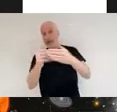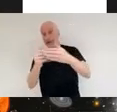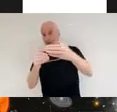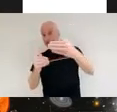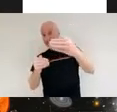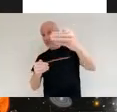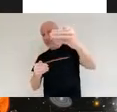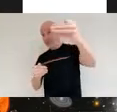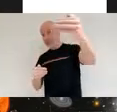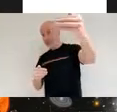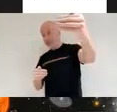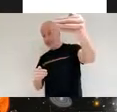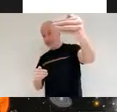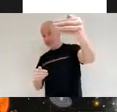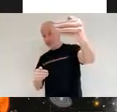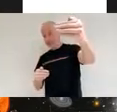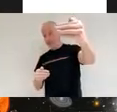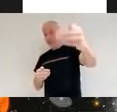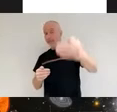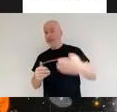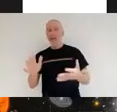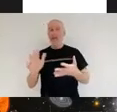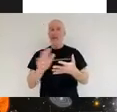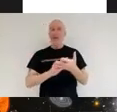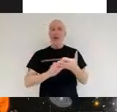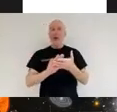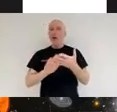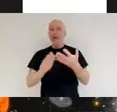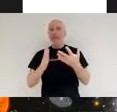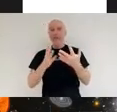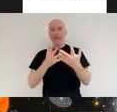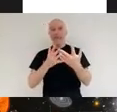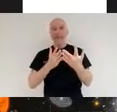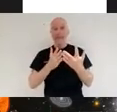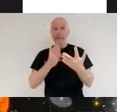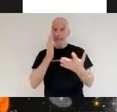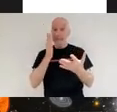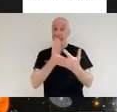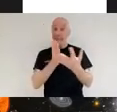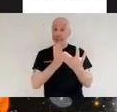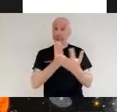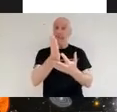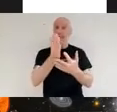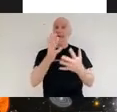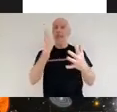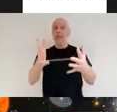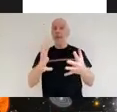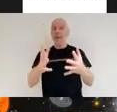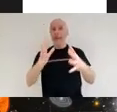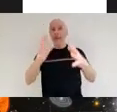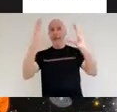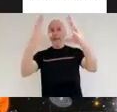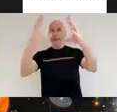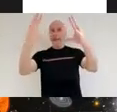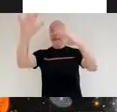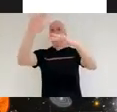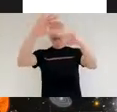from us now they're not physically moving through space but space itself is expanding